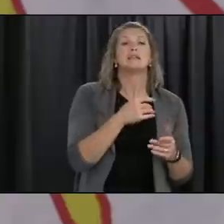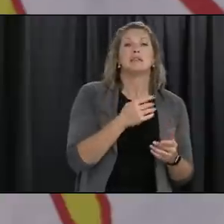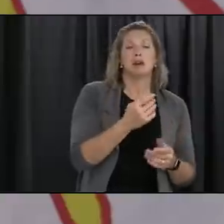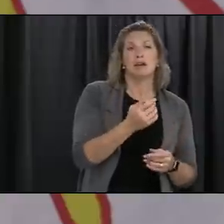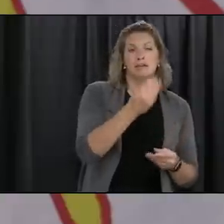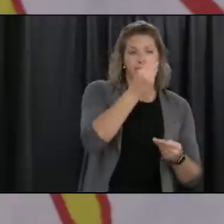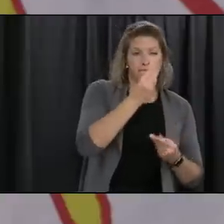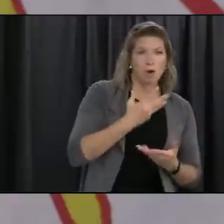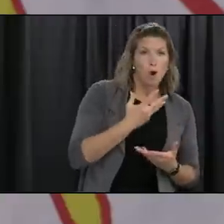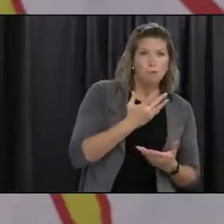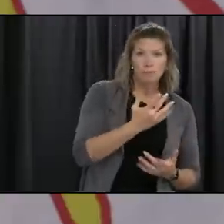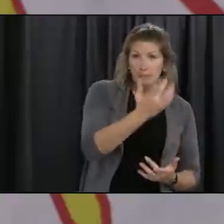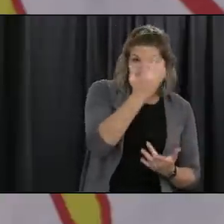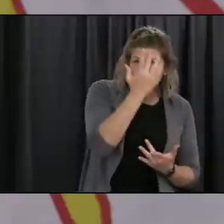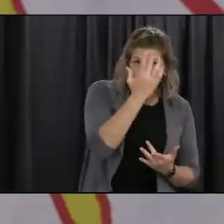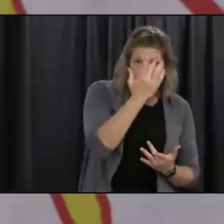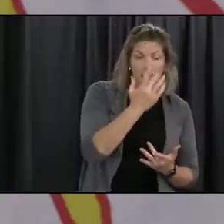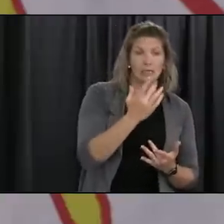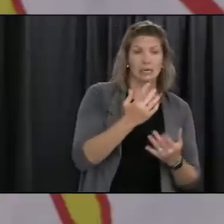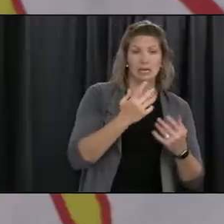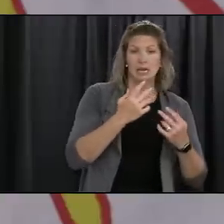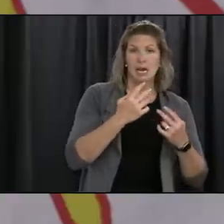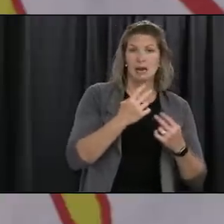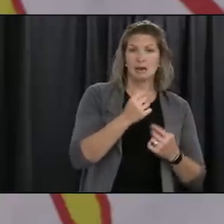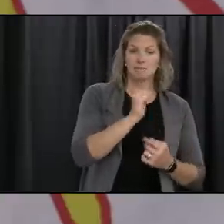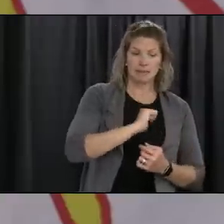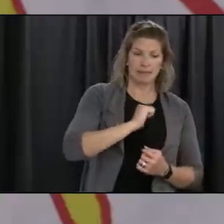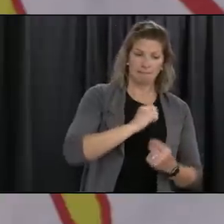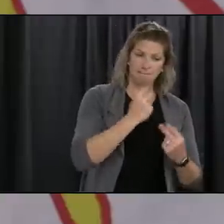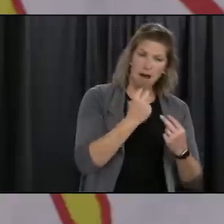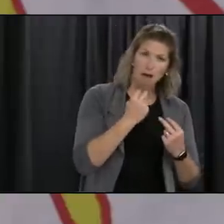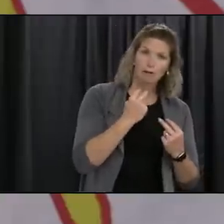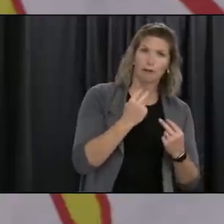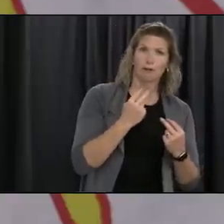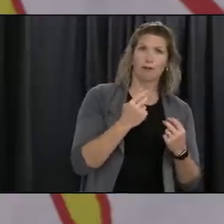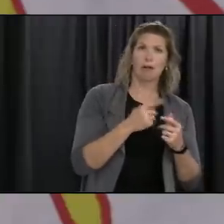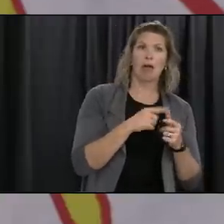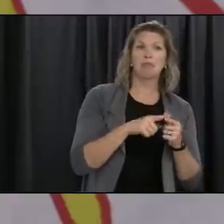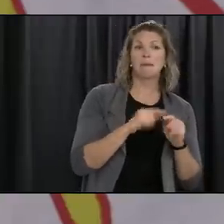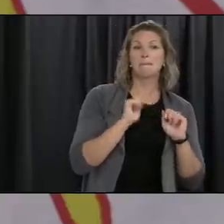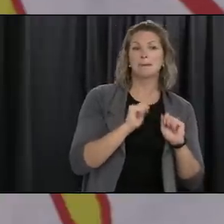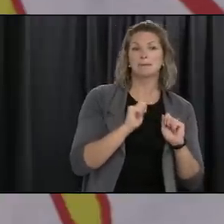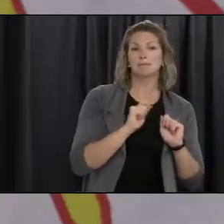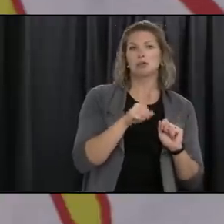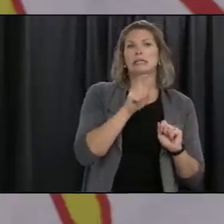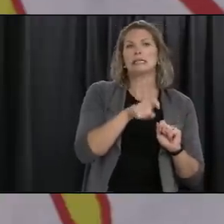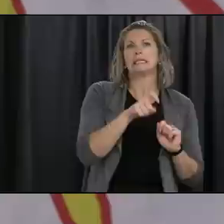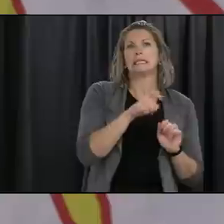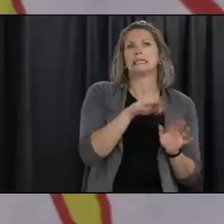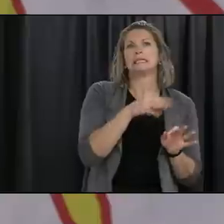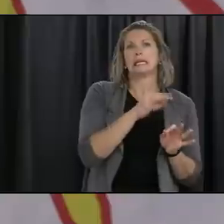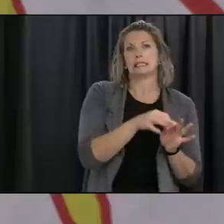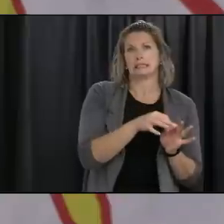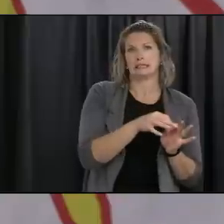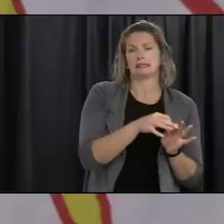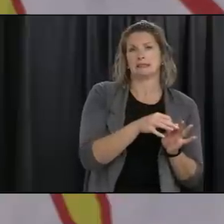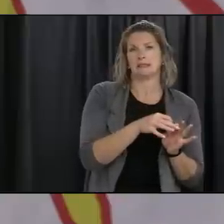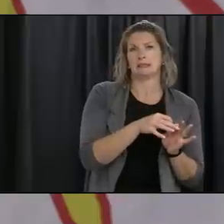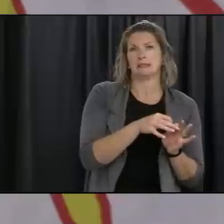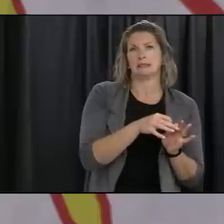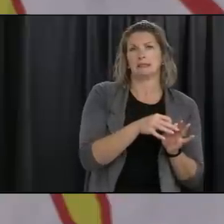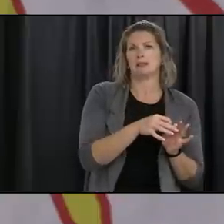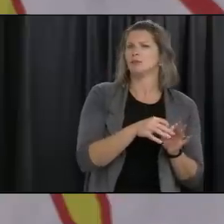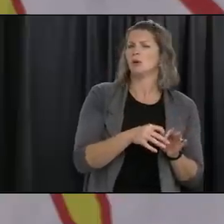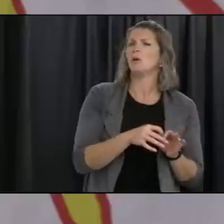check for for symptoms and to get tested so and and we do that because we know the risk there is low and uh